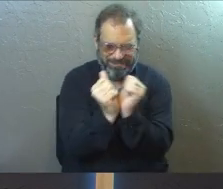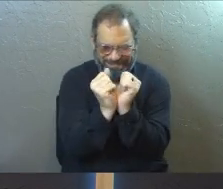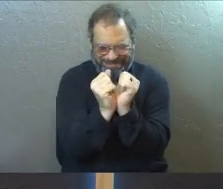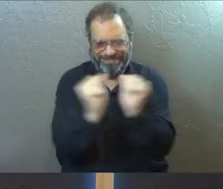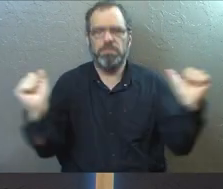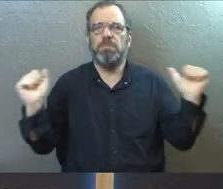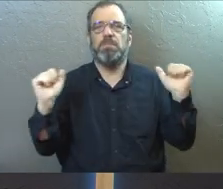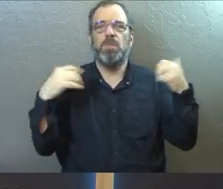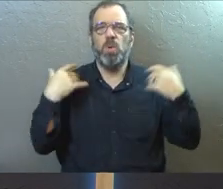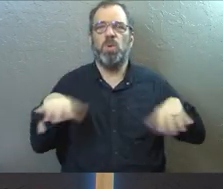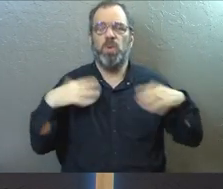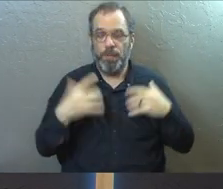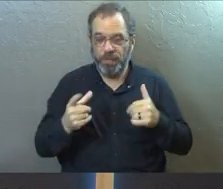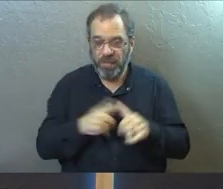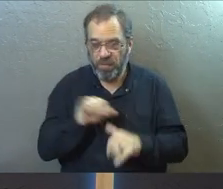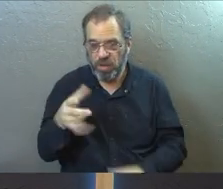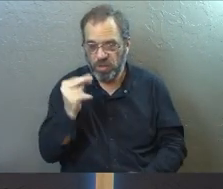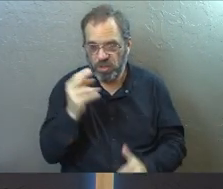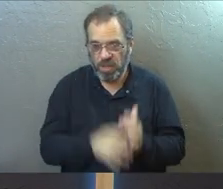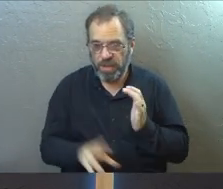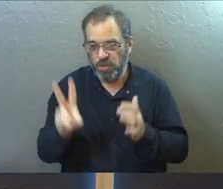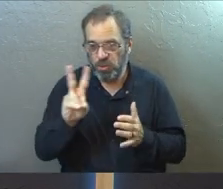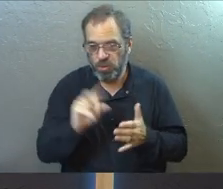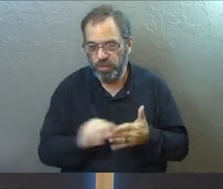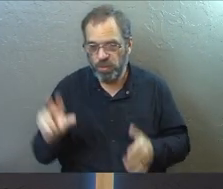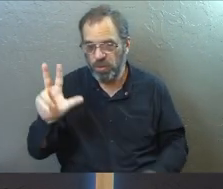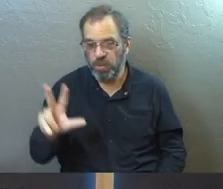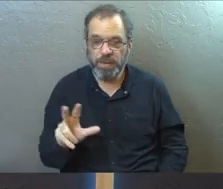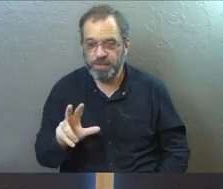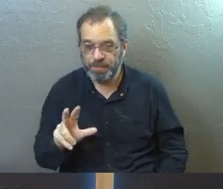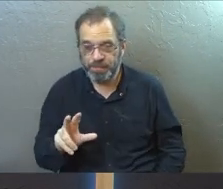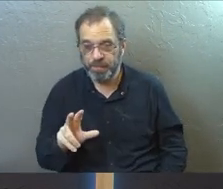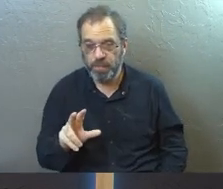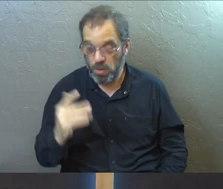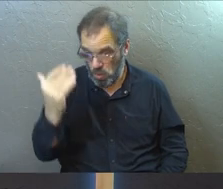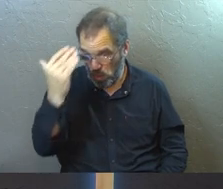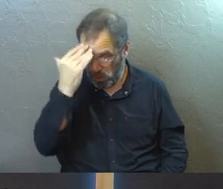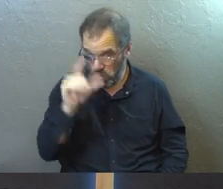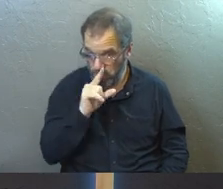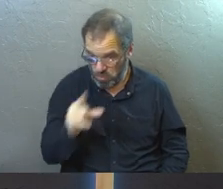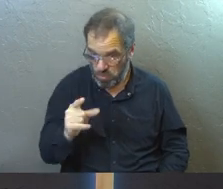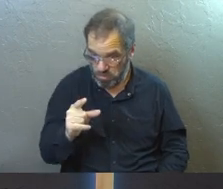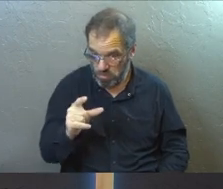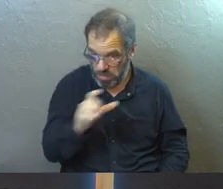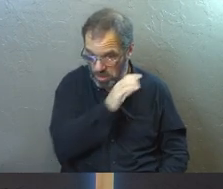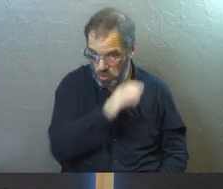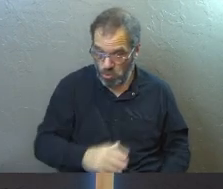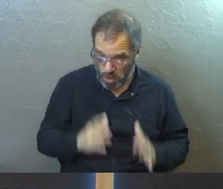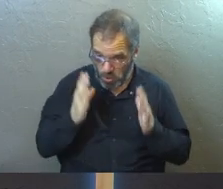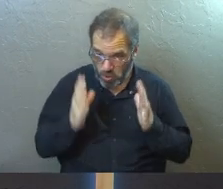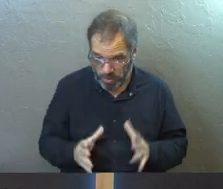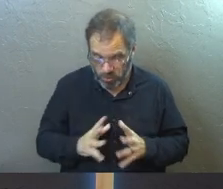the grip of sin. 1 John 2.3, do you want to know for sure that you're a Christian?